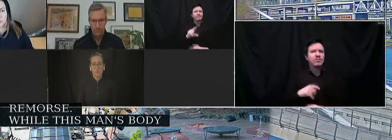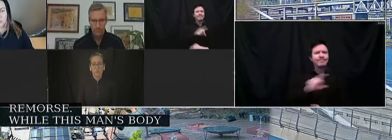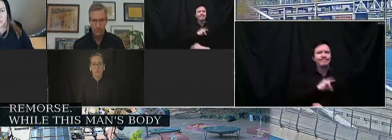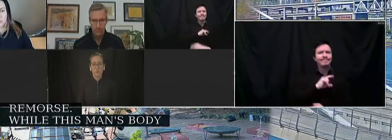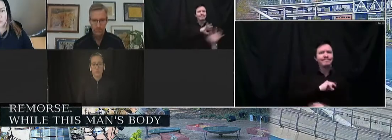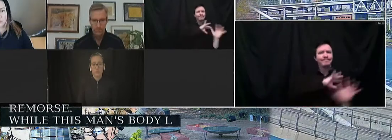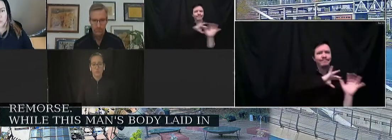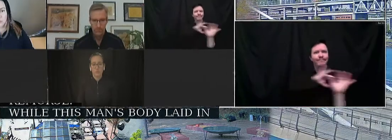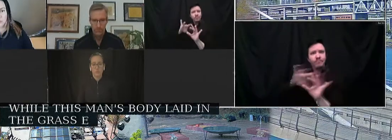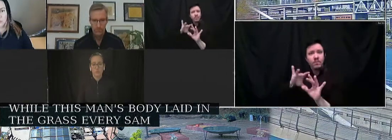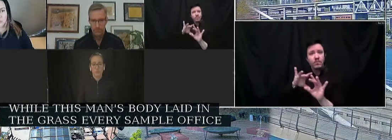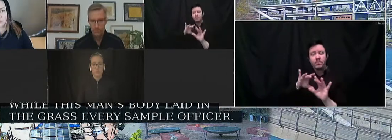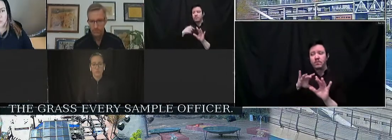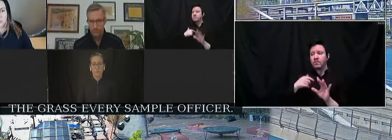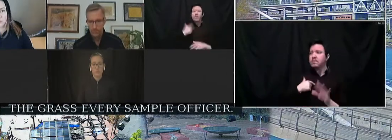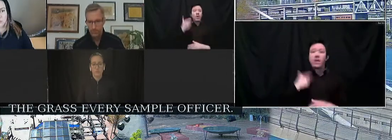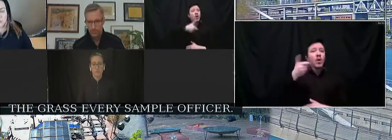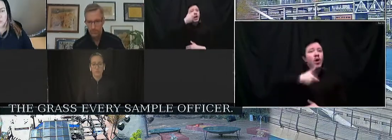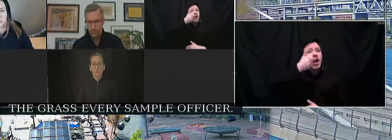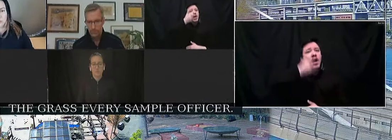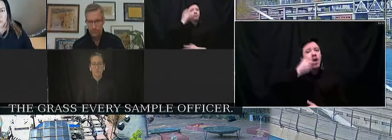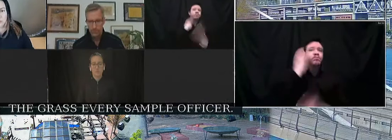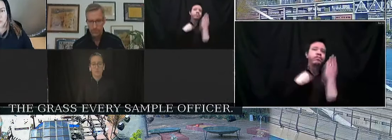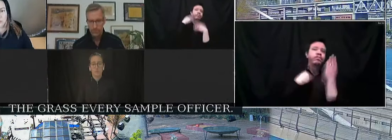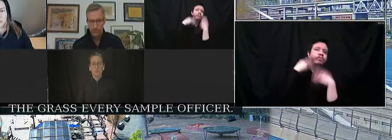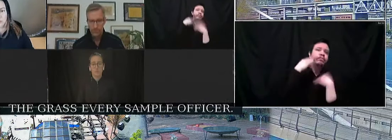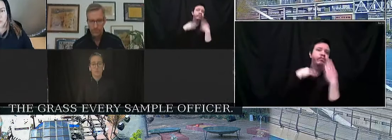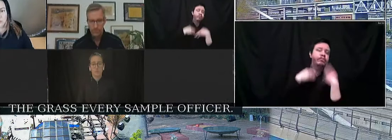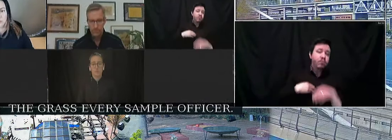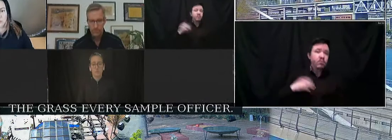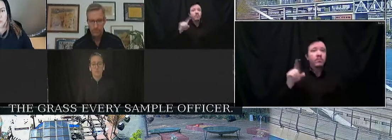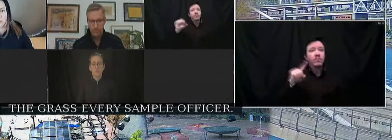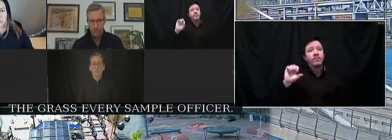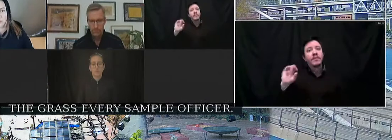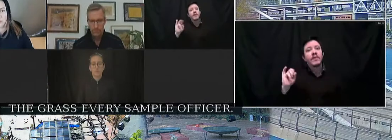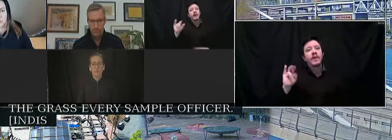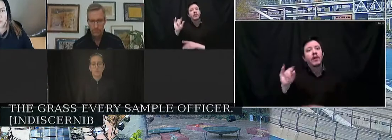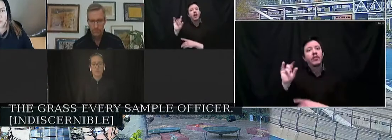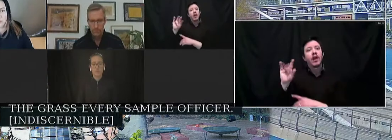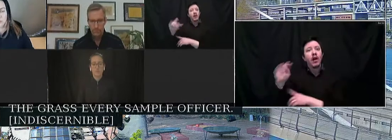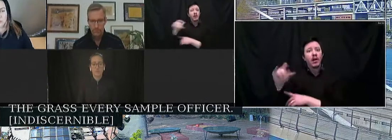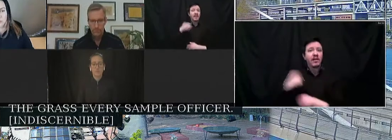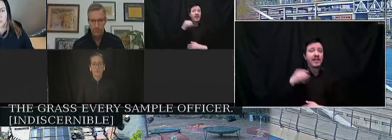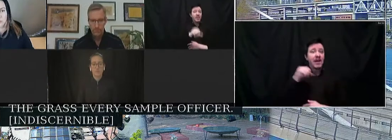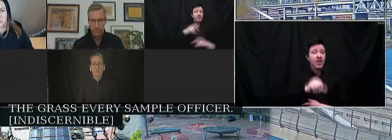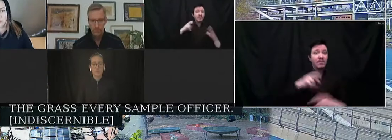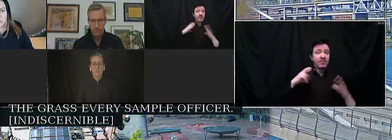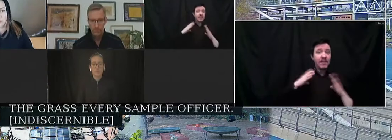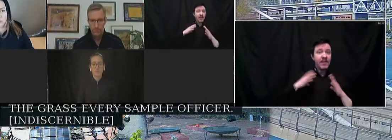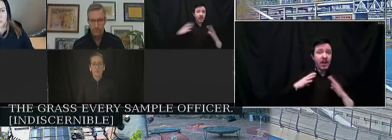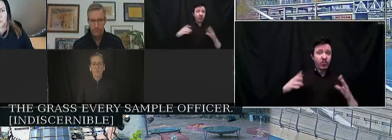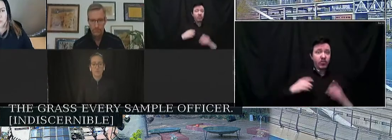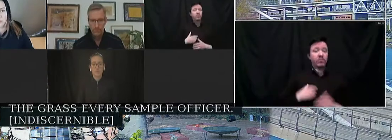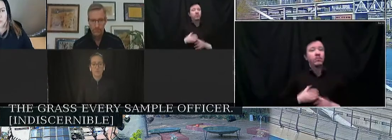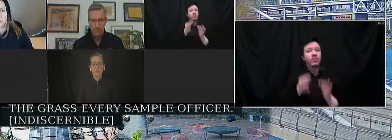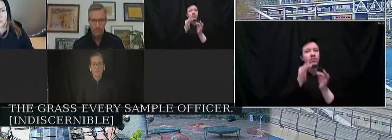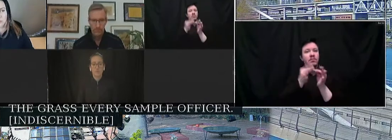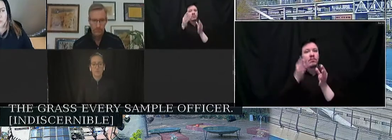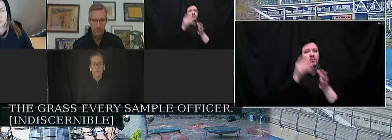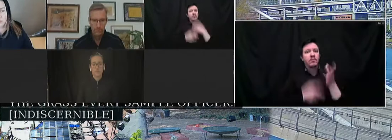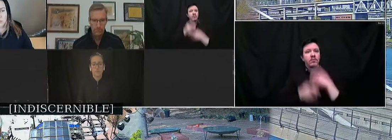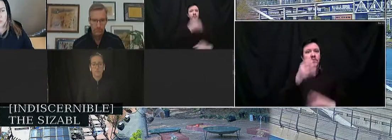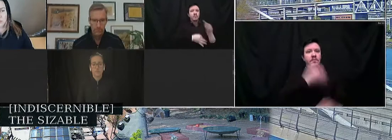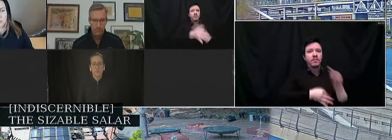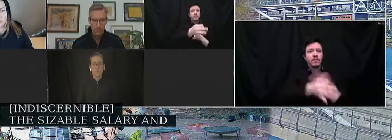Park where they enjoyed a pizza party. Zachary DeLong is now on paid vacation. Zachary DeLong's sizable salary and those of his peers in the